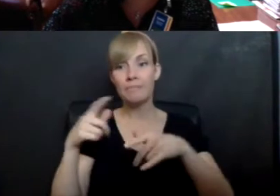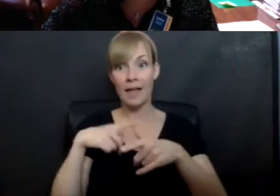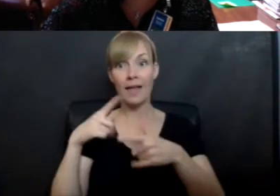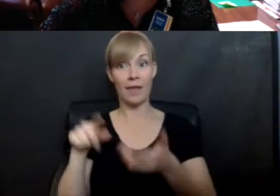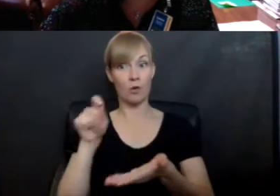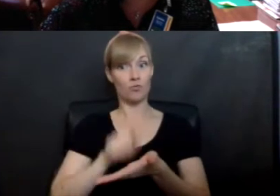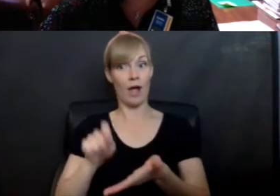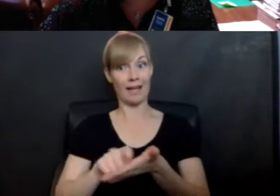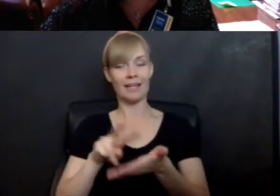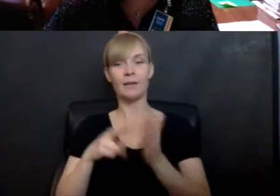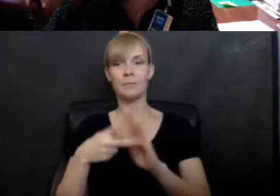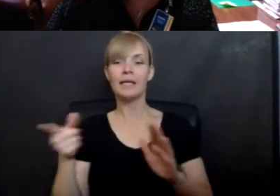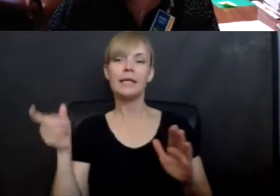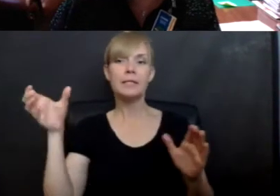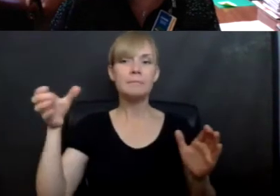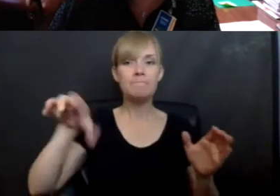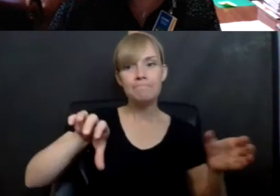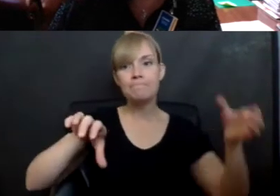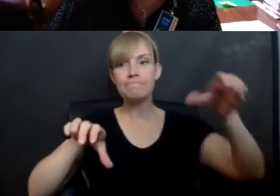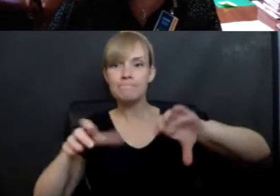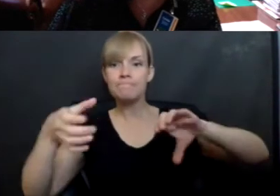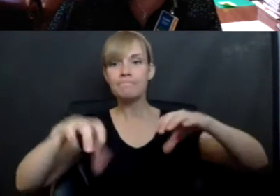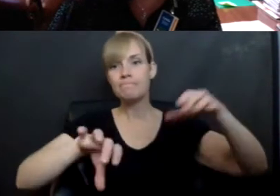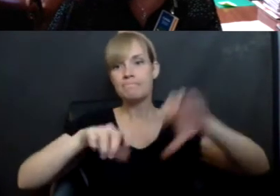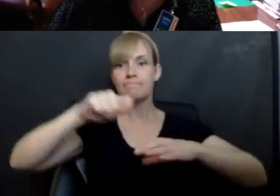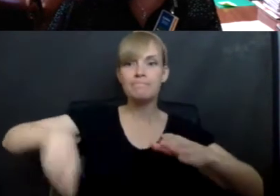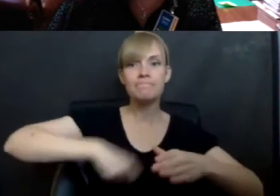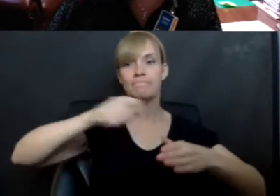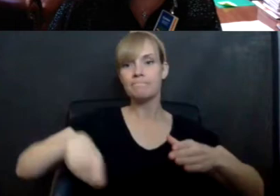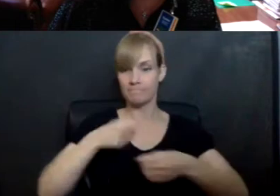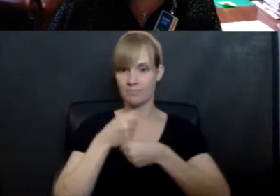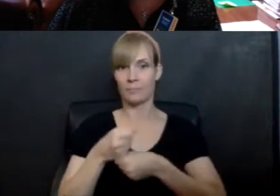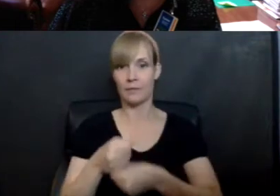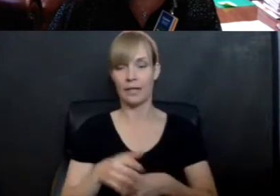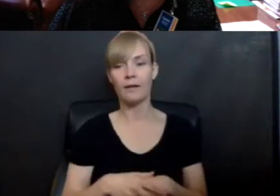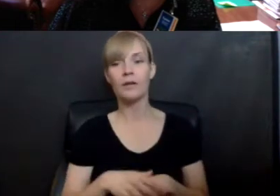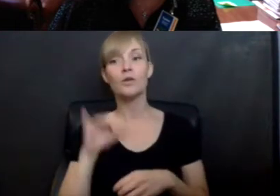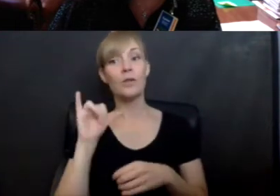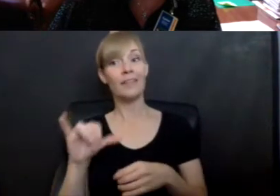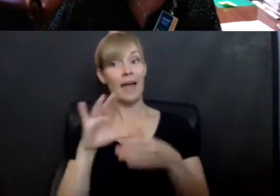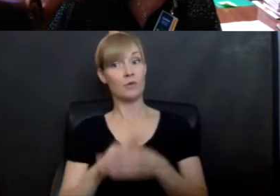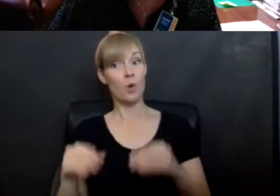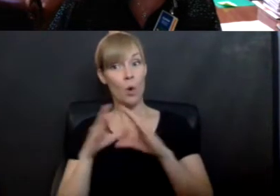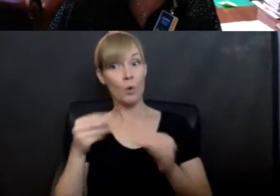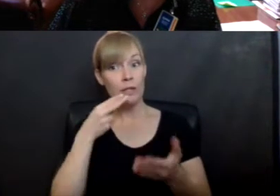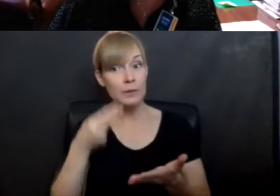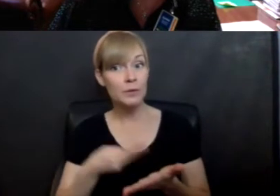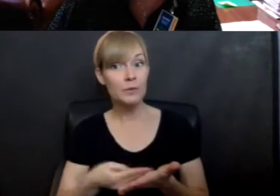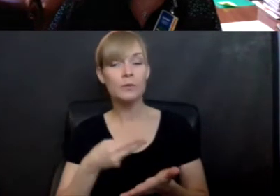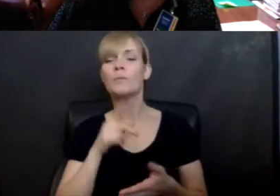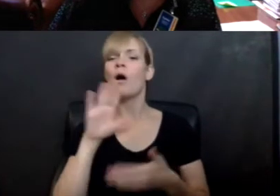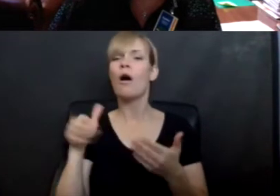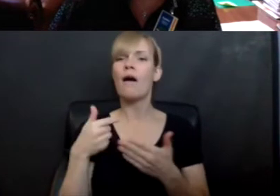stew. Right? So the story stew, we all have different memories and